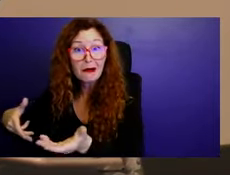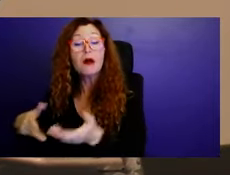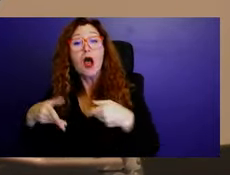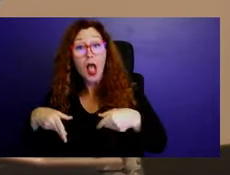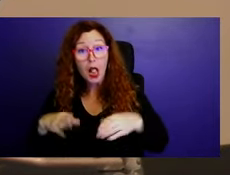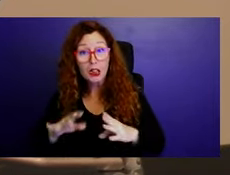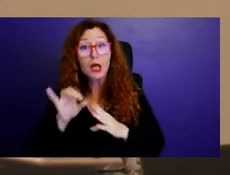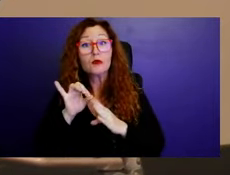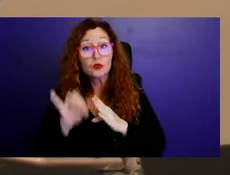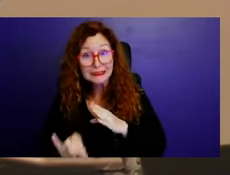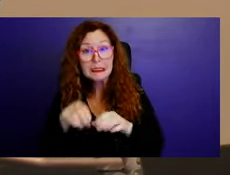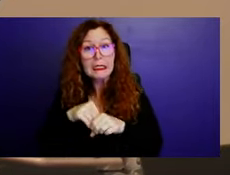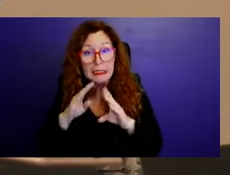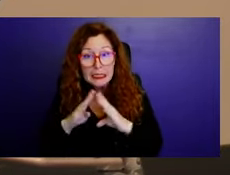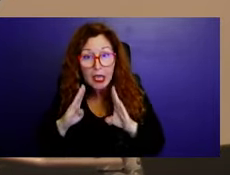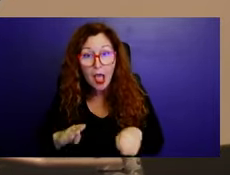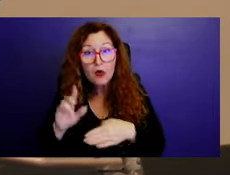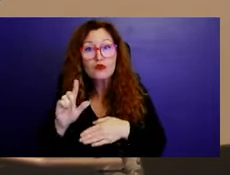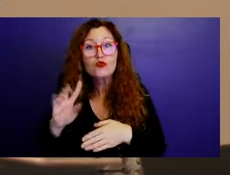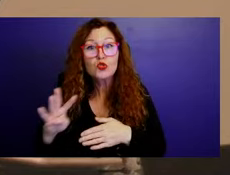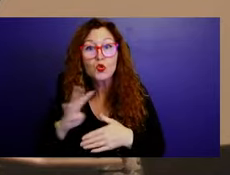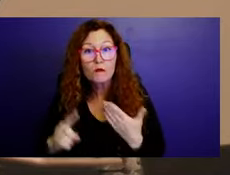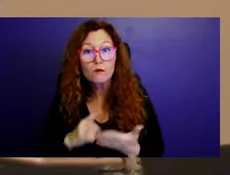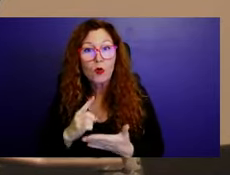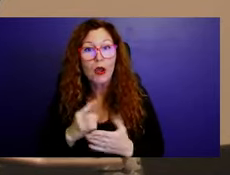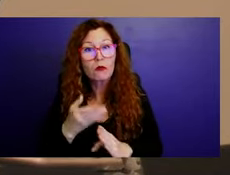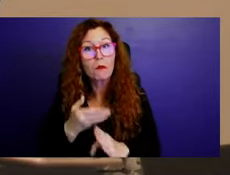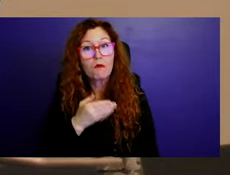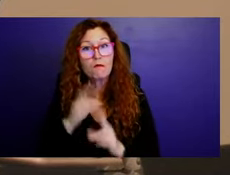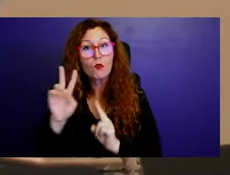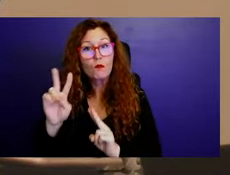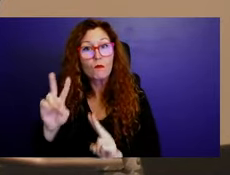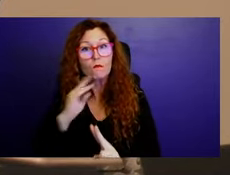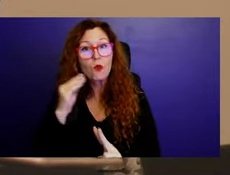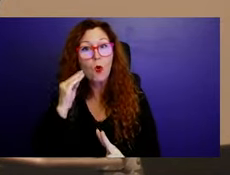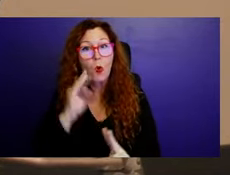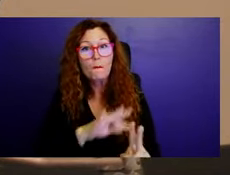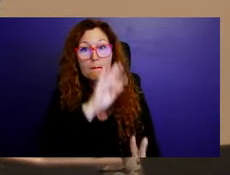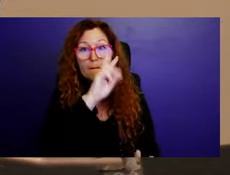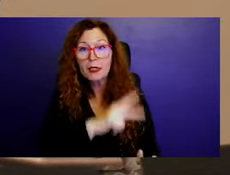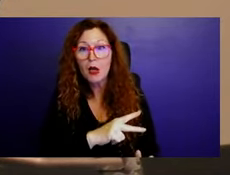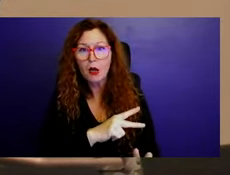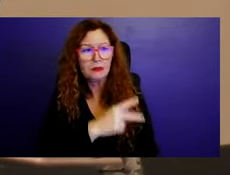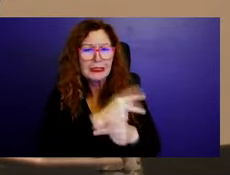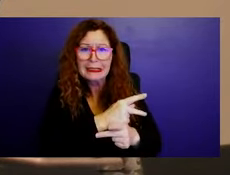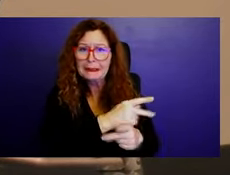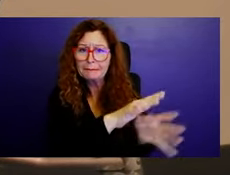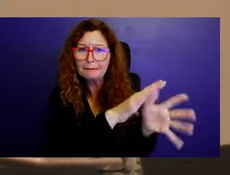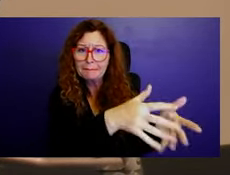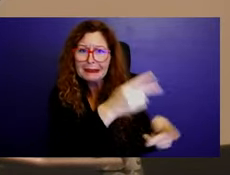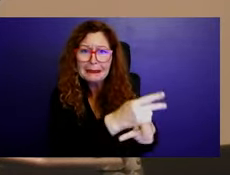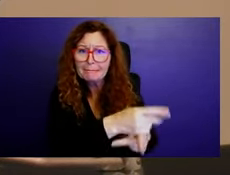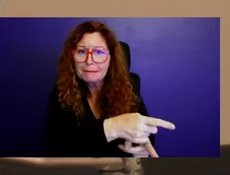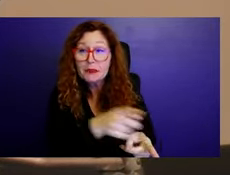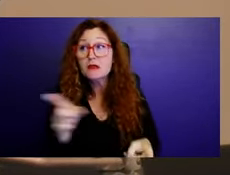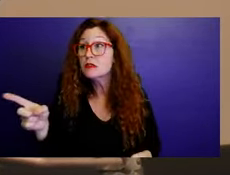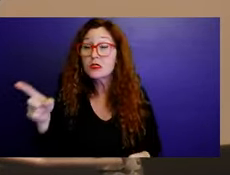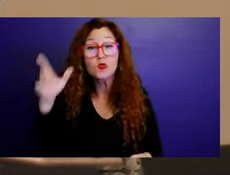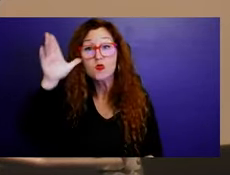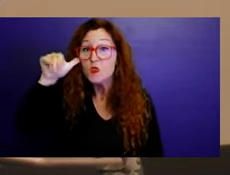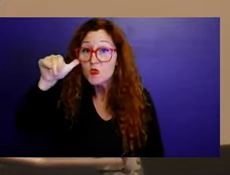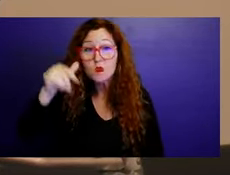brought to a funeral home or a funeral home pickup. And they were very insistent. They were almost like fighting